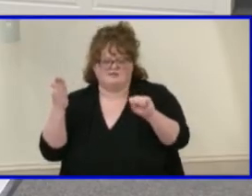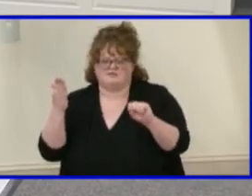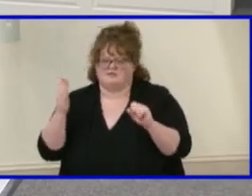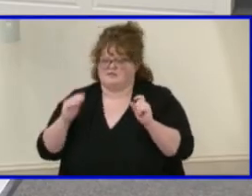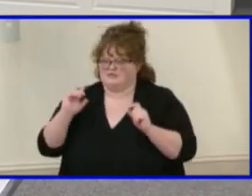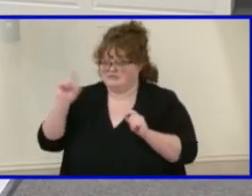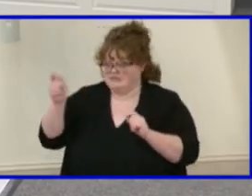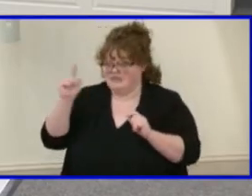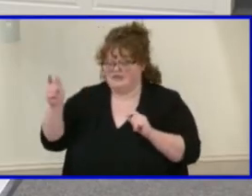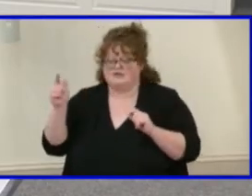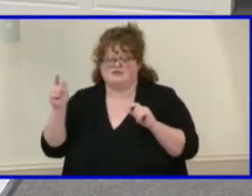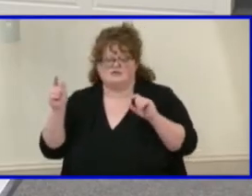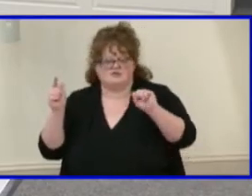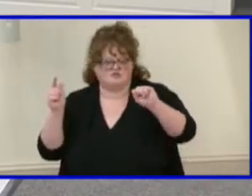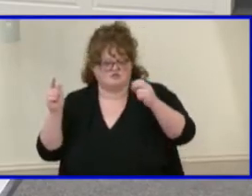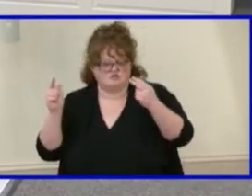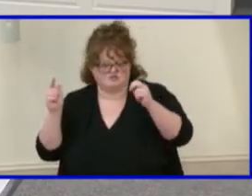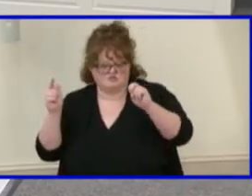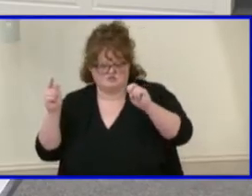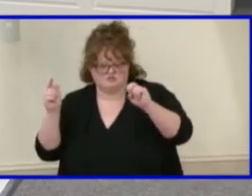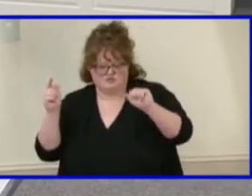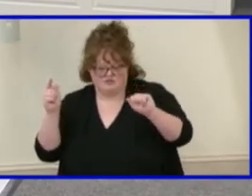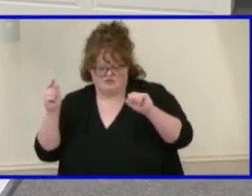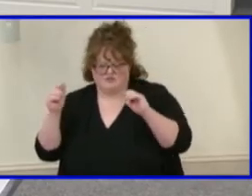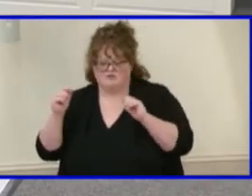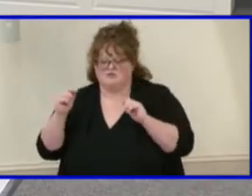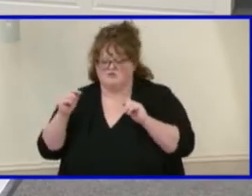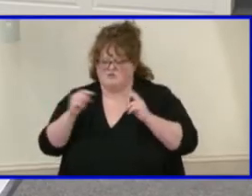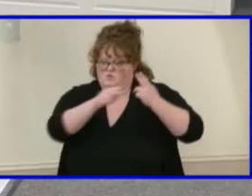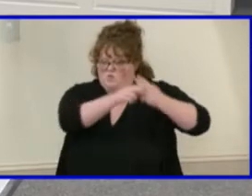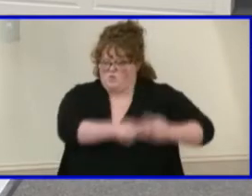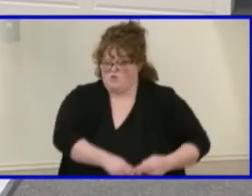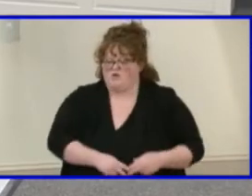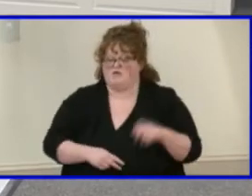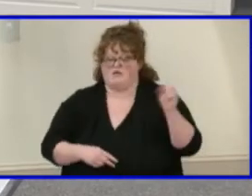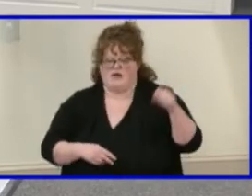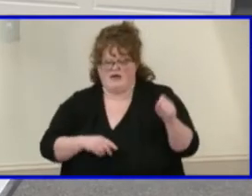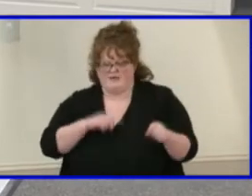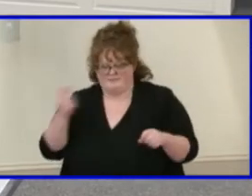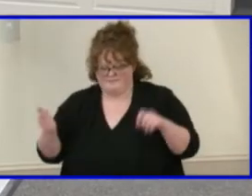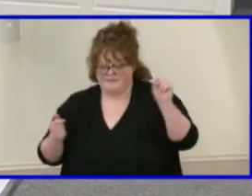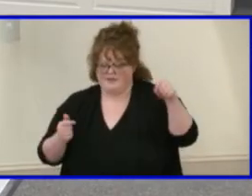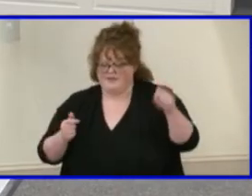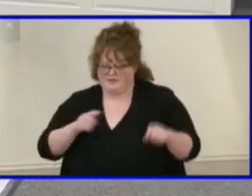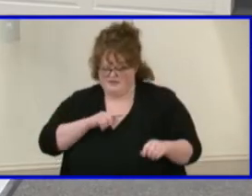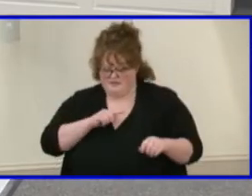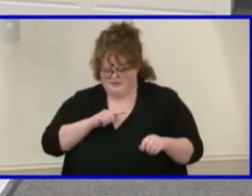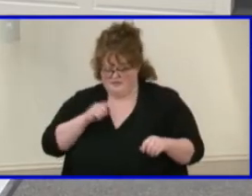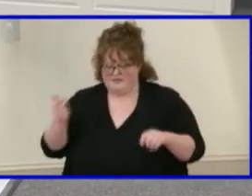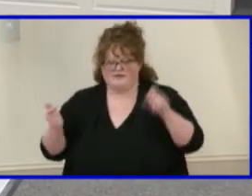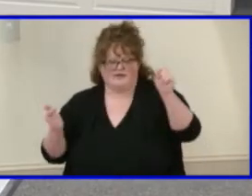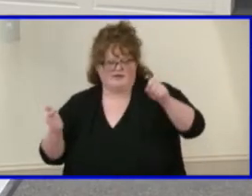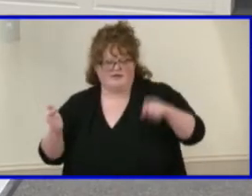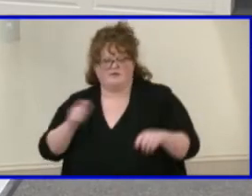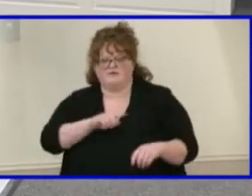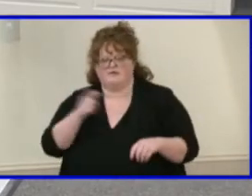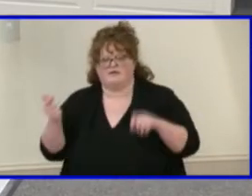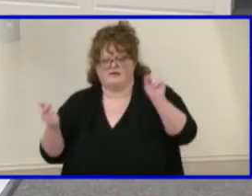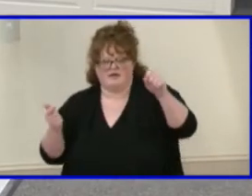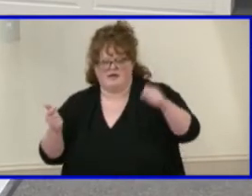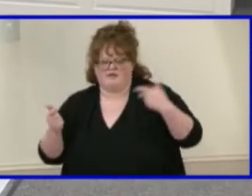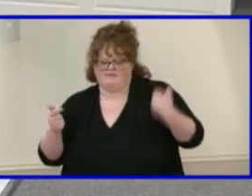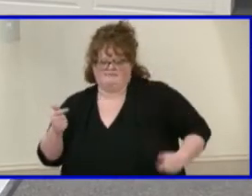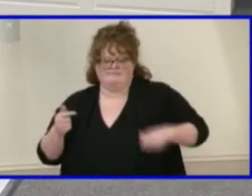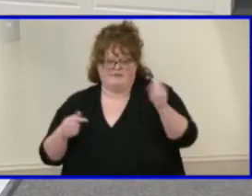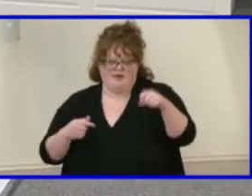Second. Second. Seconded by Mrs. Shea. I roll call vote. Ms. Atkins. Aye. Ms. Kinsella. Aye. Ms. Ogburn. Aye. Ms. Shea. Aye. And